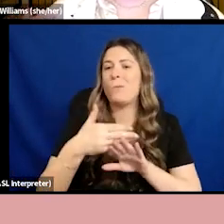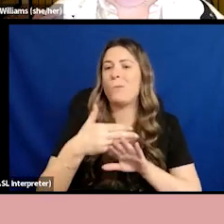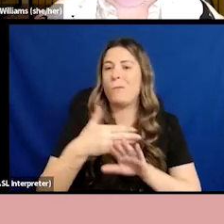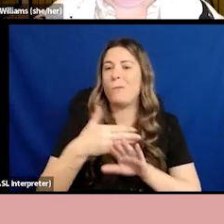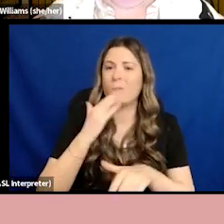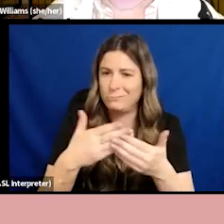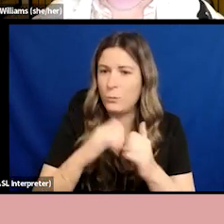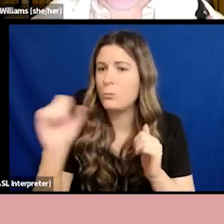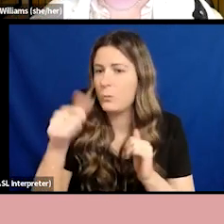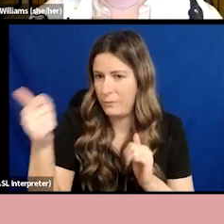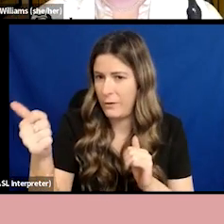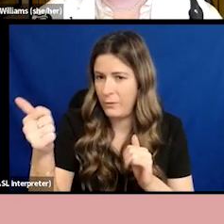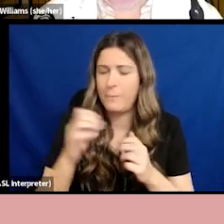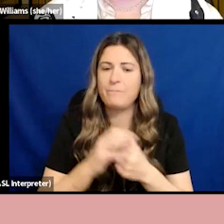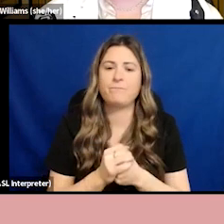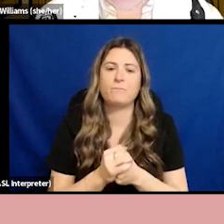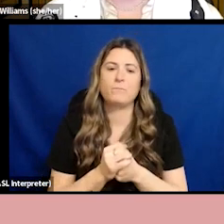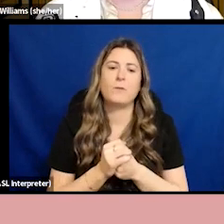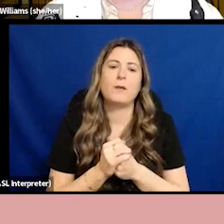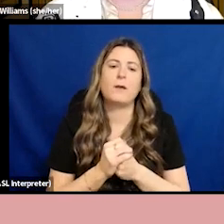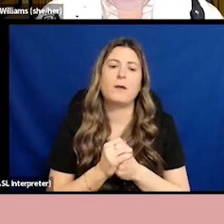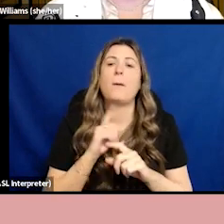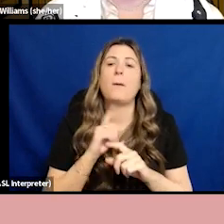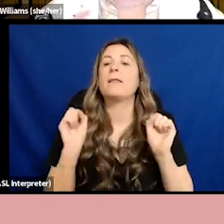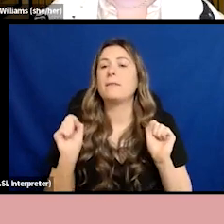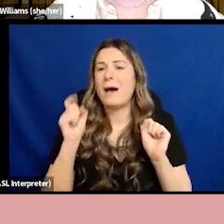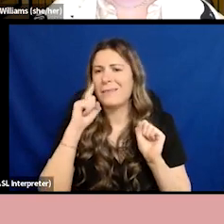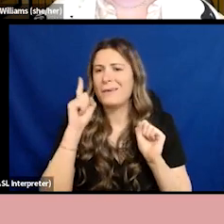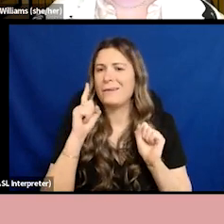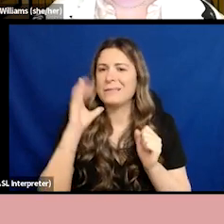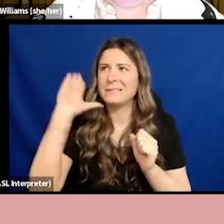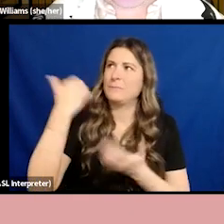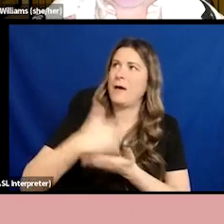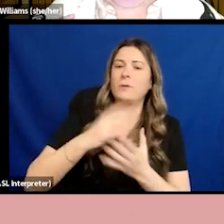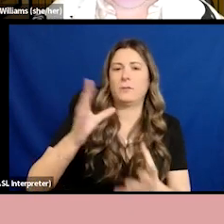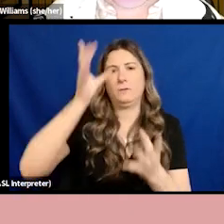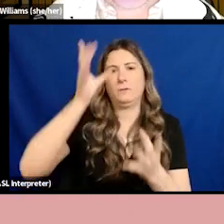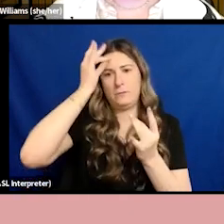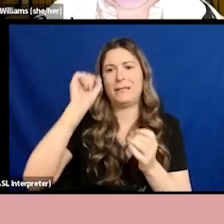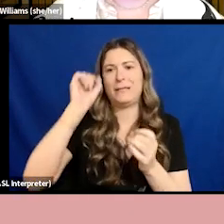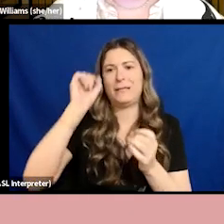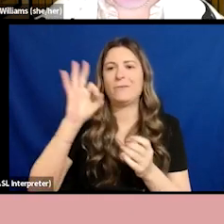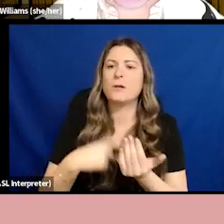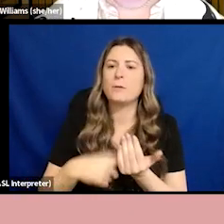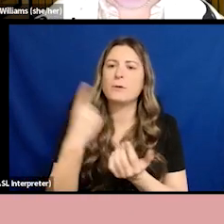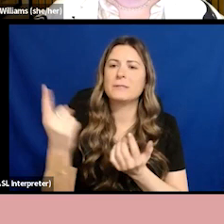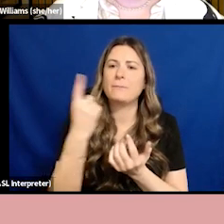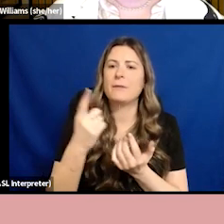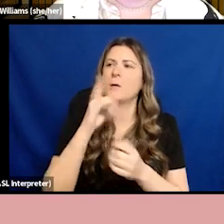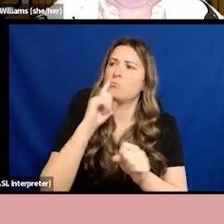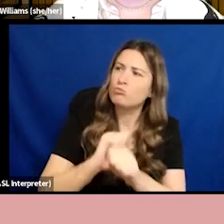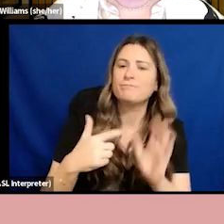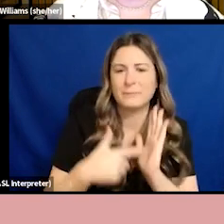talk about something that's a bit more actionable, a bit more tangible. So I'm going to then talk about the race and gender pay gap